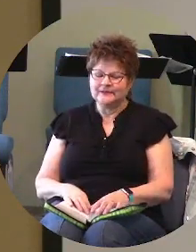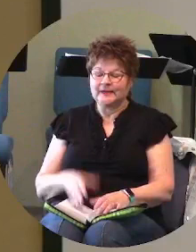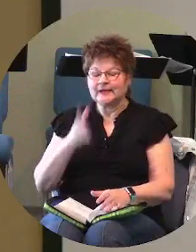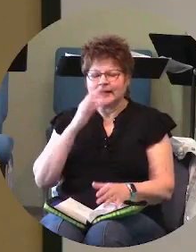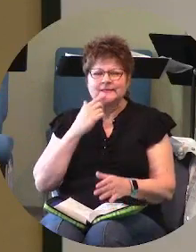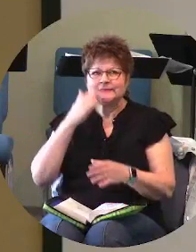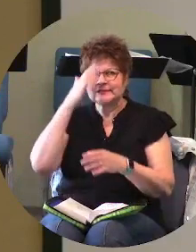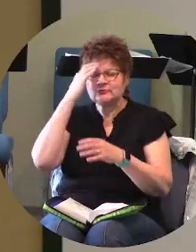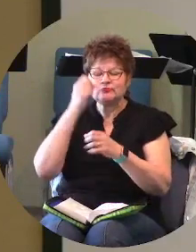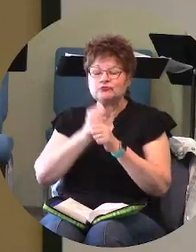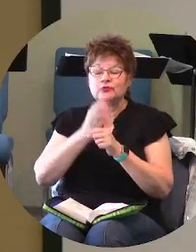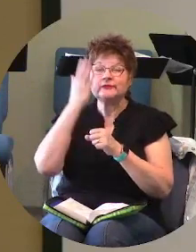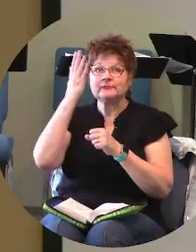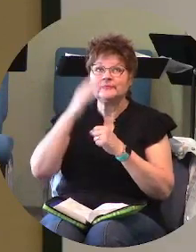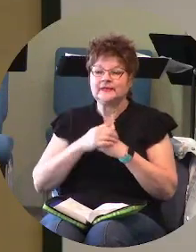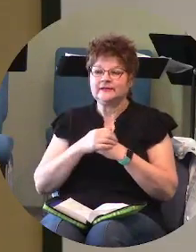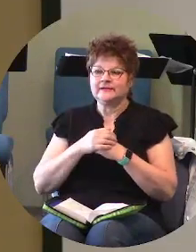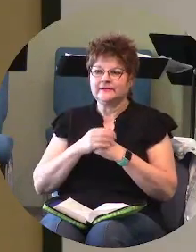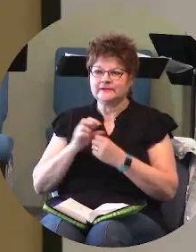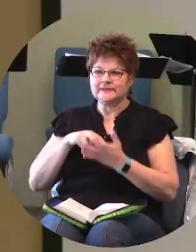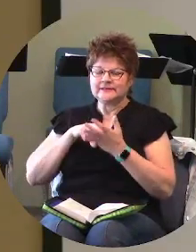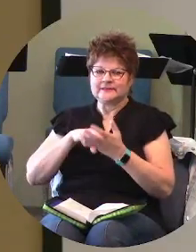just stand firm stand tall